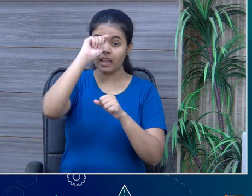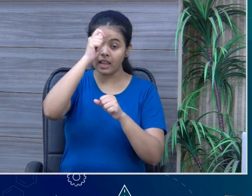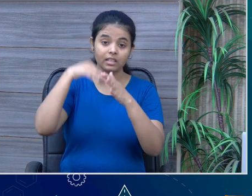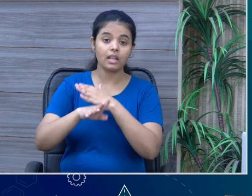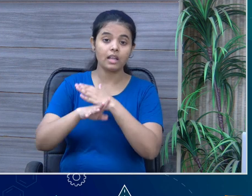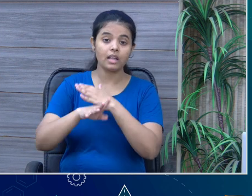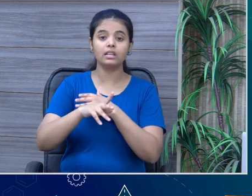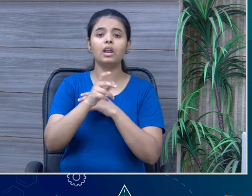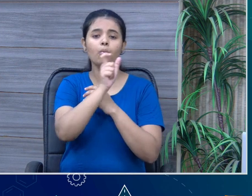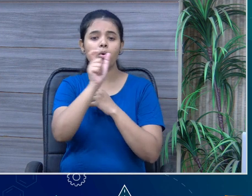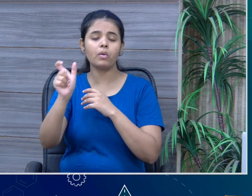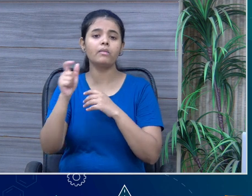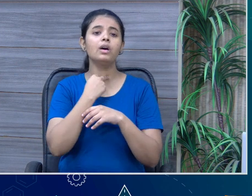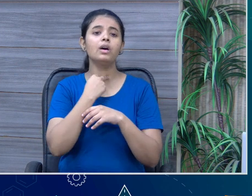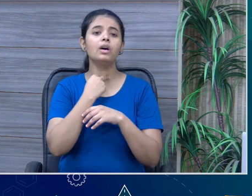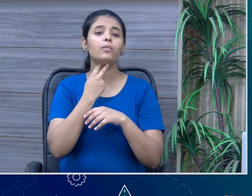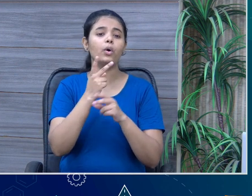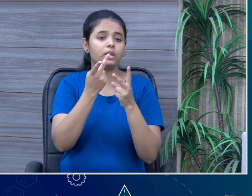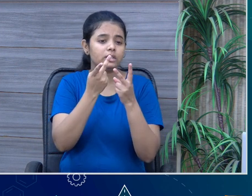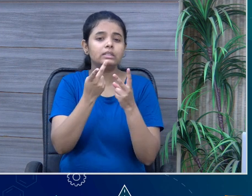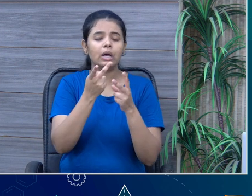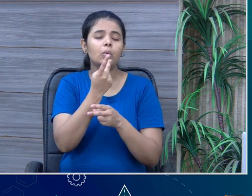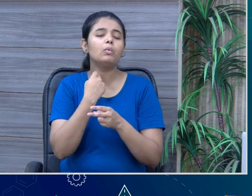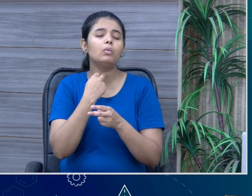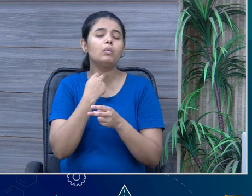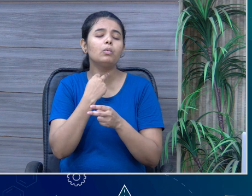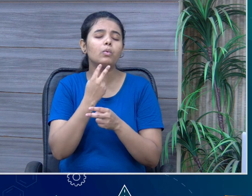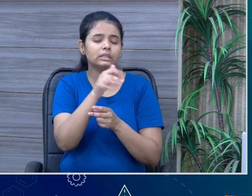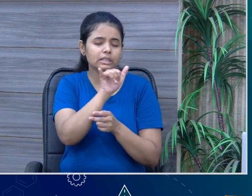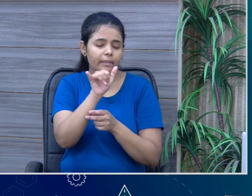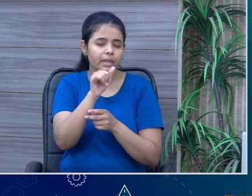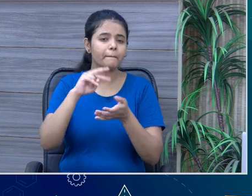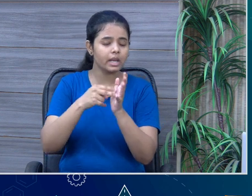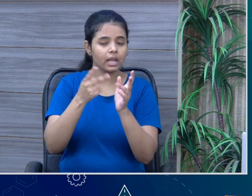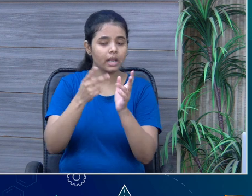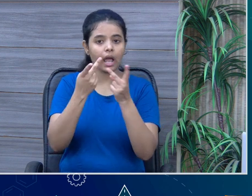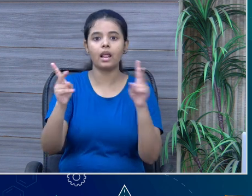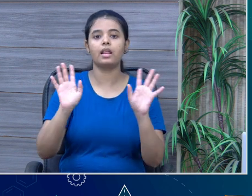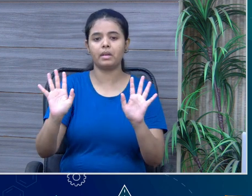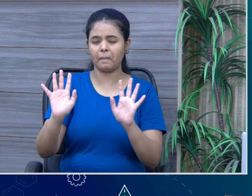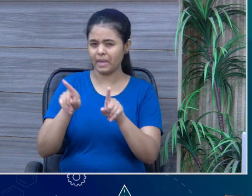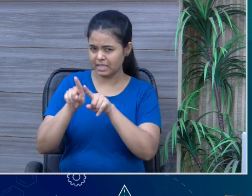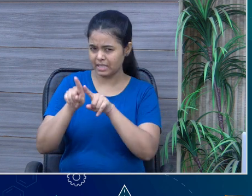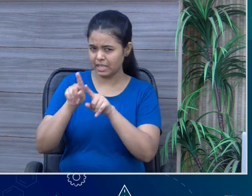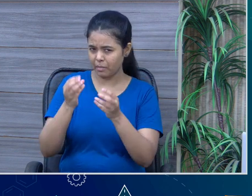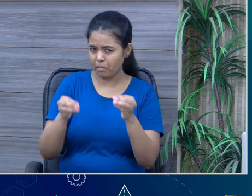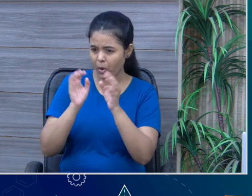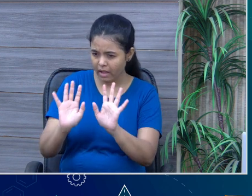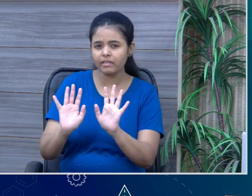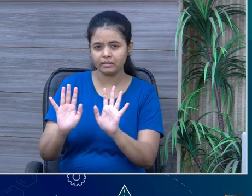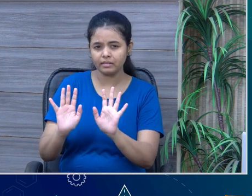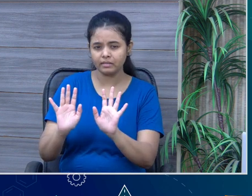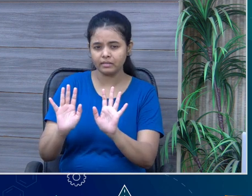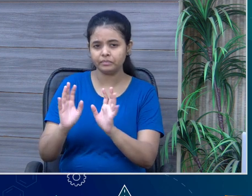but the meaning is different. Can you give any more examples of such pairs?